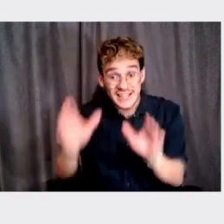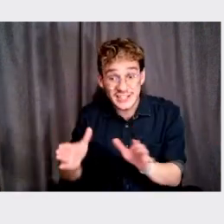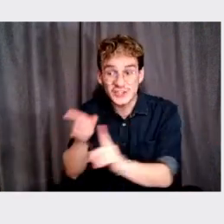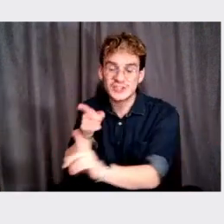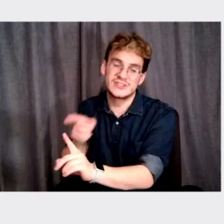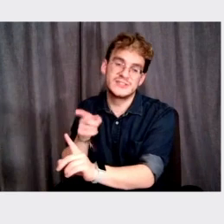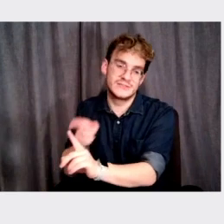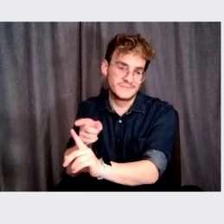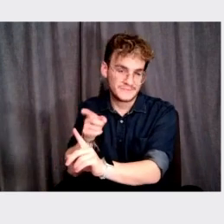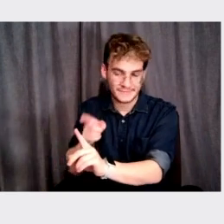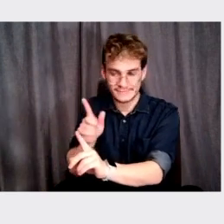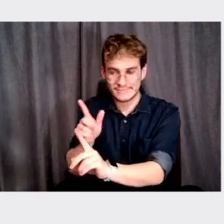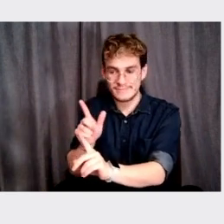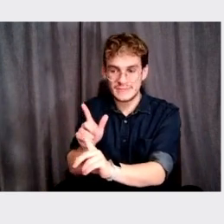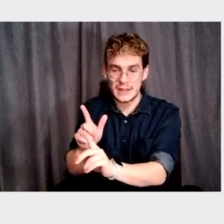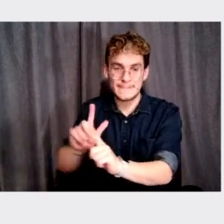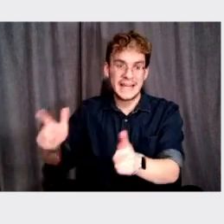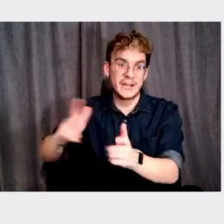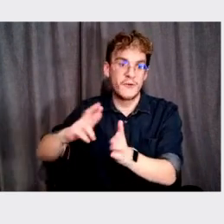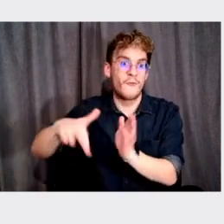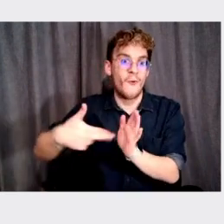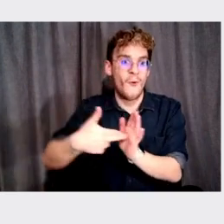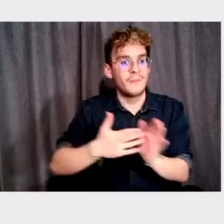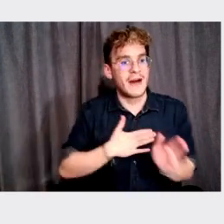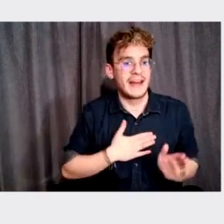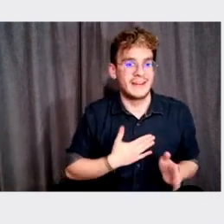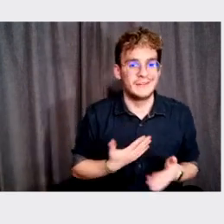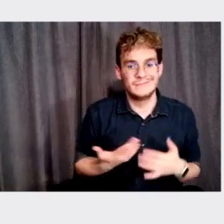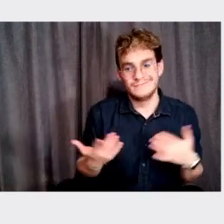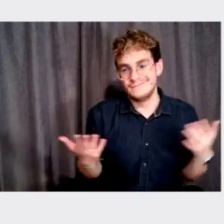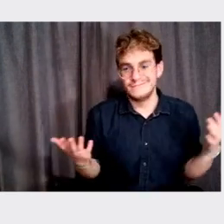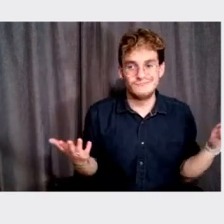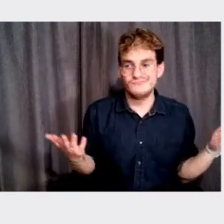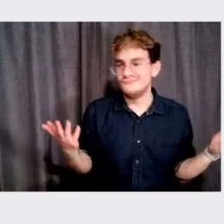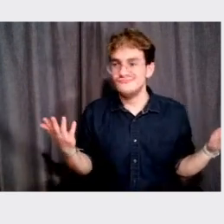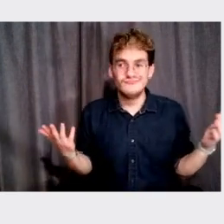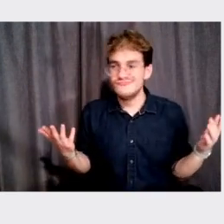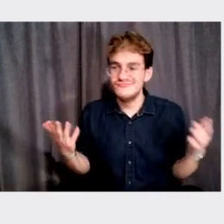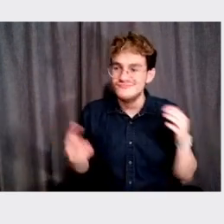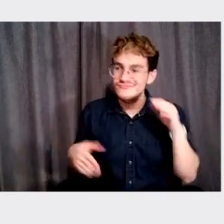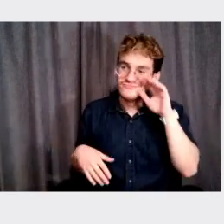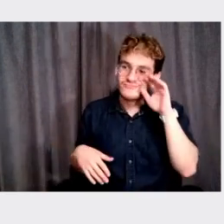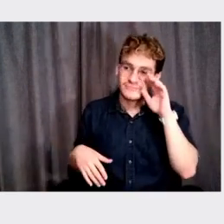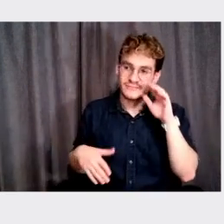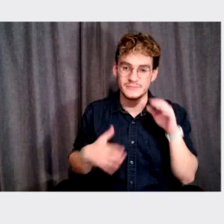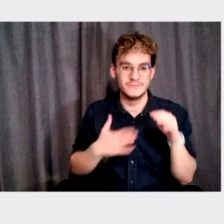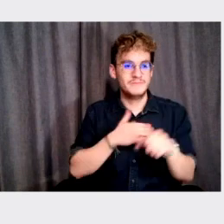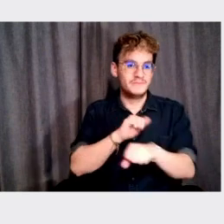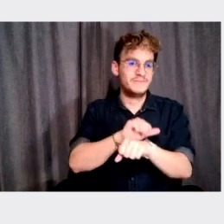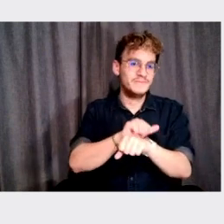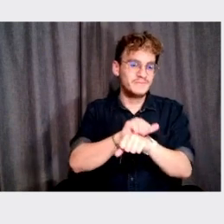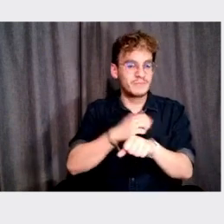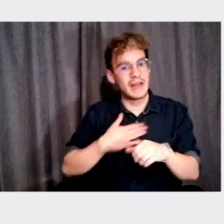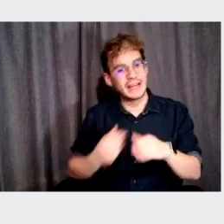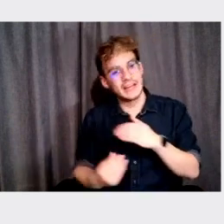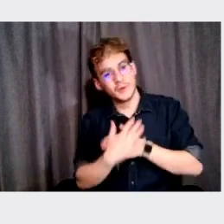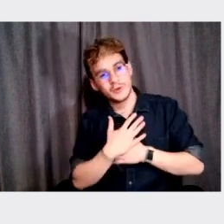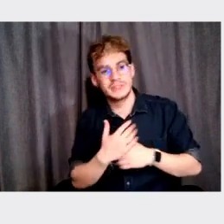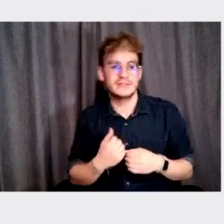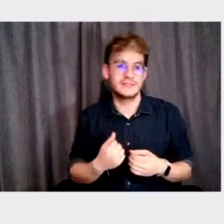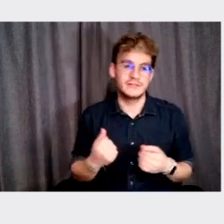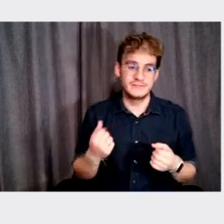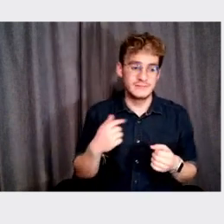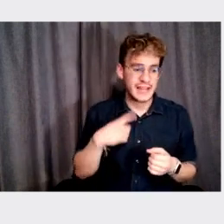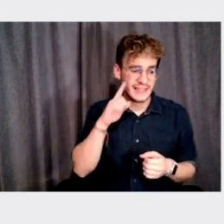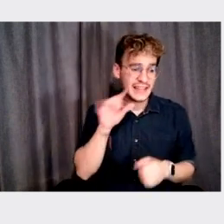great, it plays a big, big role in my, uh, sort of the way I, I, I see my work and my influences. And I think it's